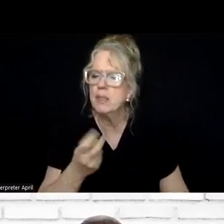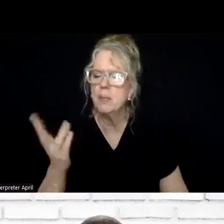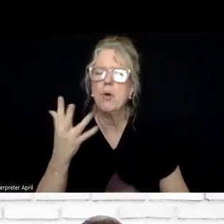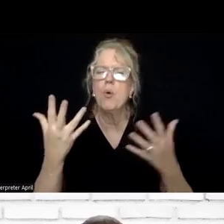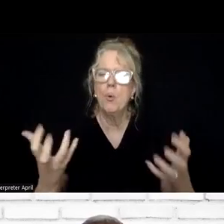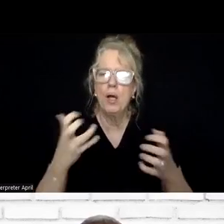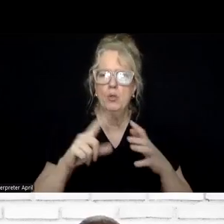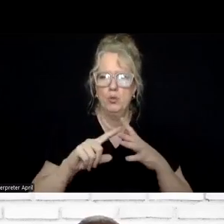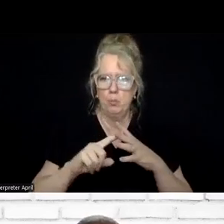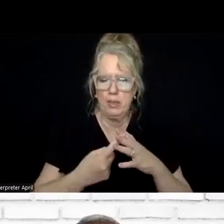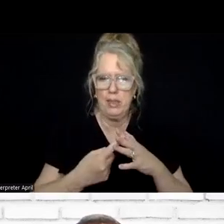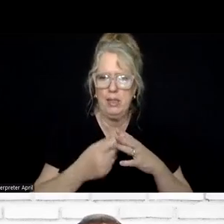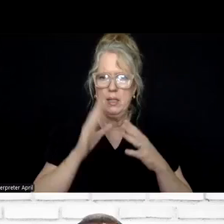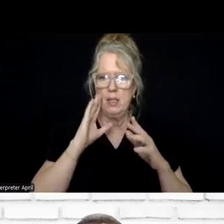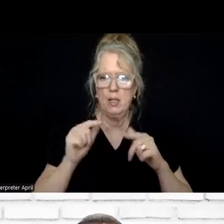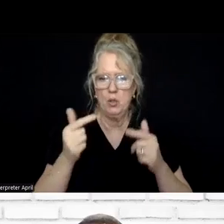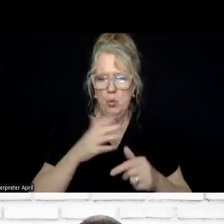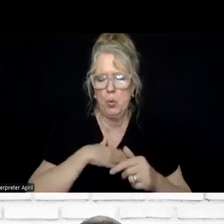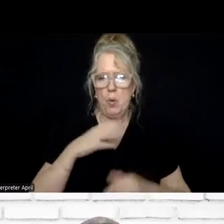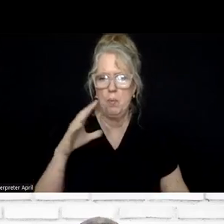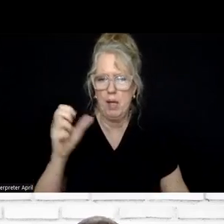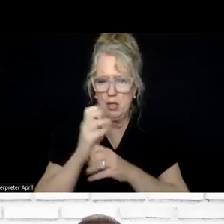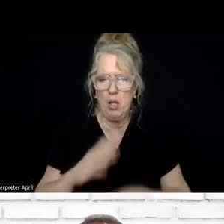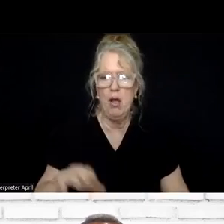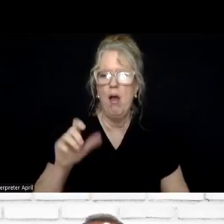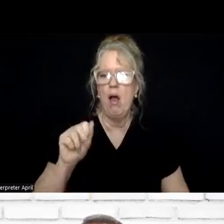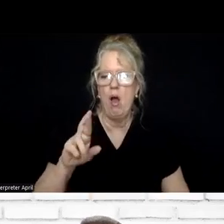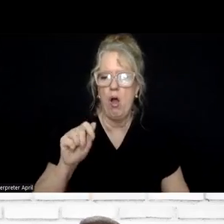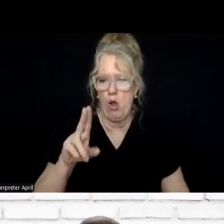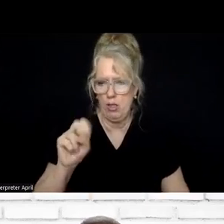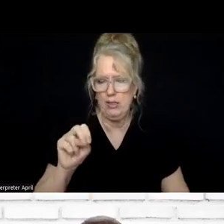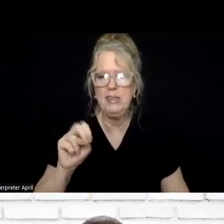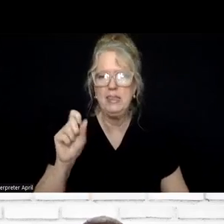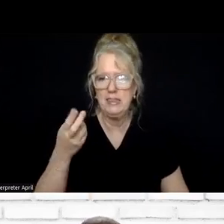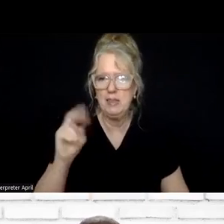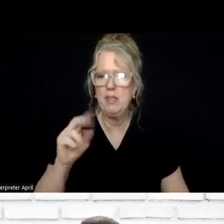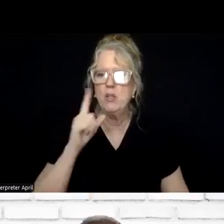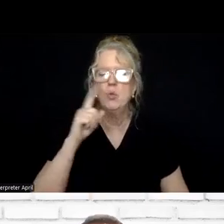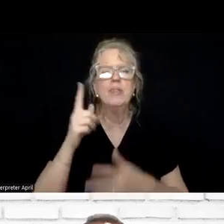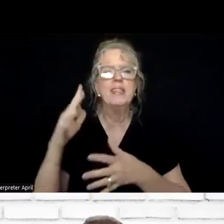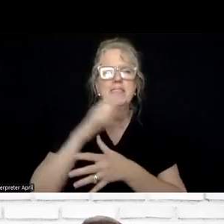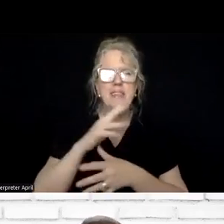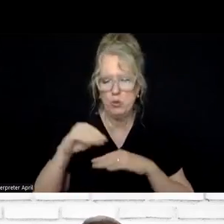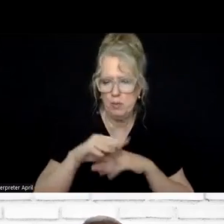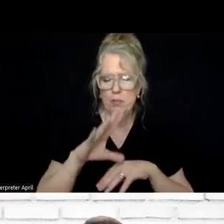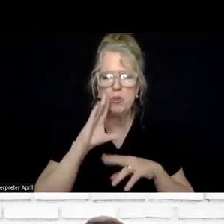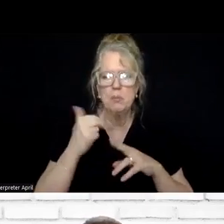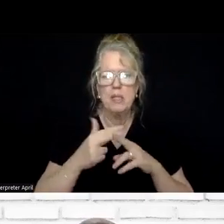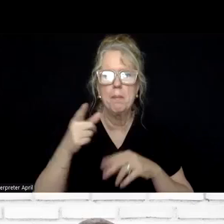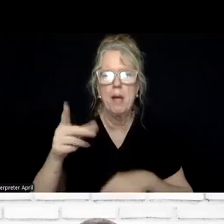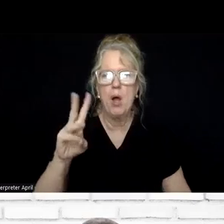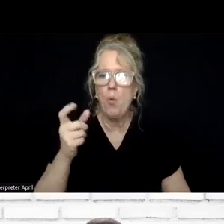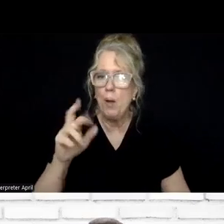begin, uh, by turning it over to my colleague, Arlene Stevenson, who's the senior advisor with NASMID to speak on a webinar that's coming up.